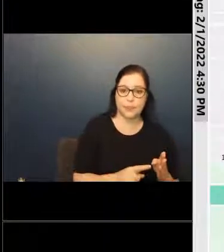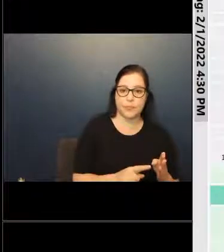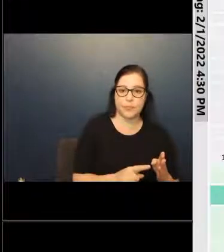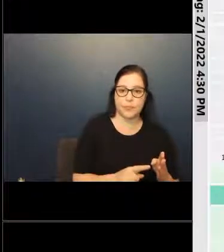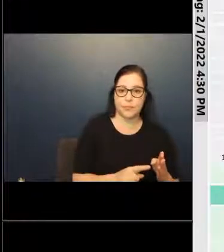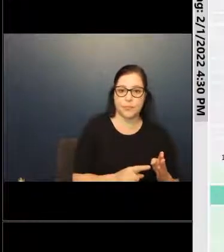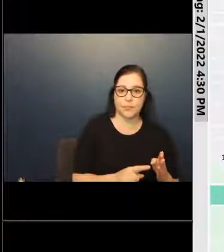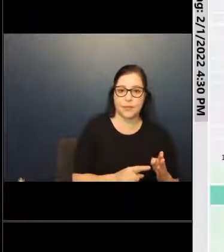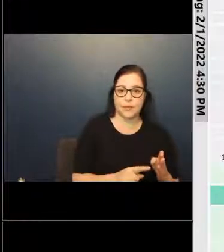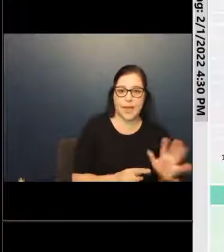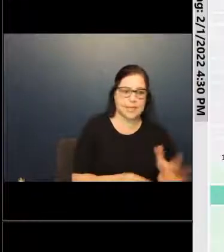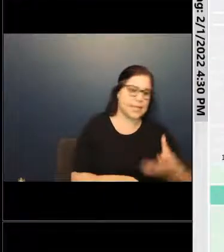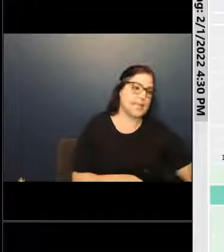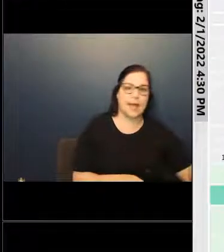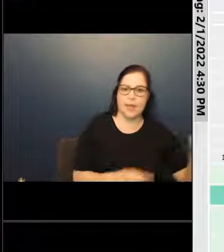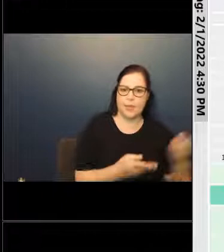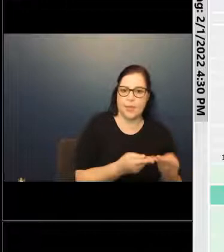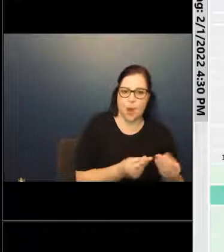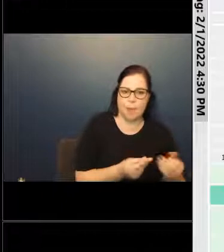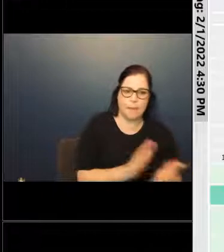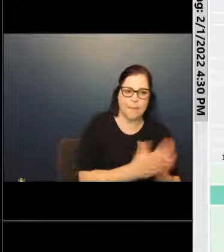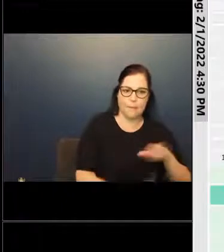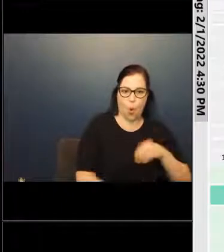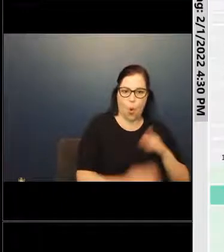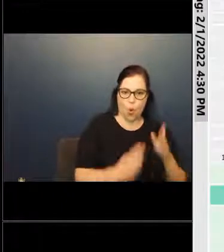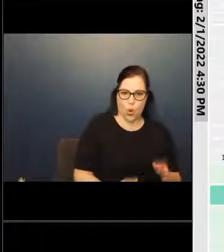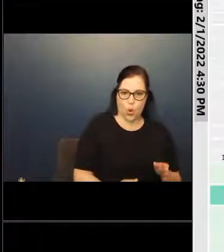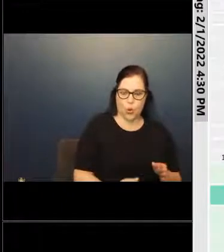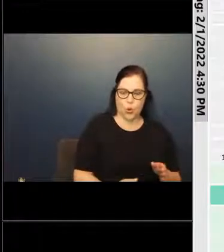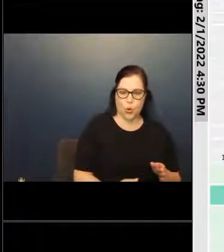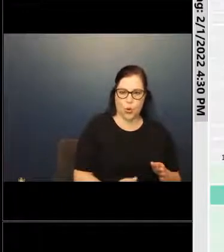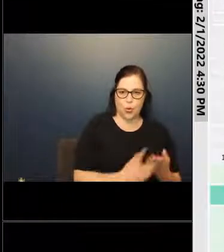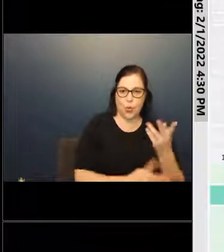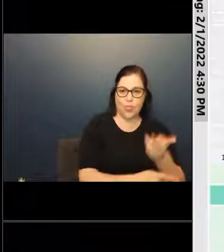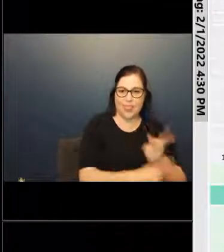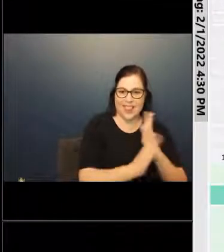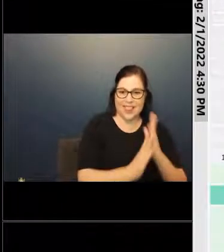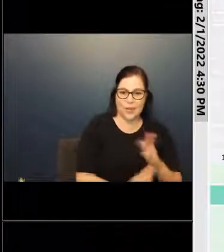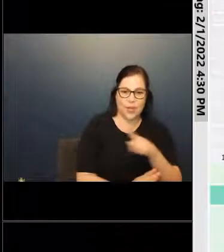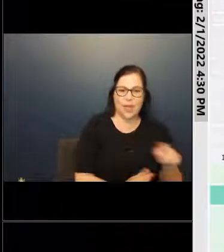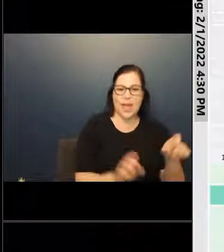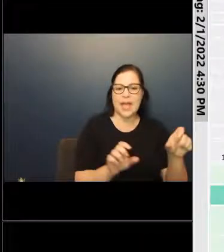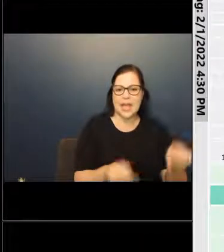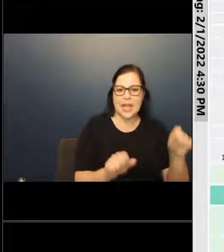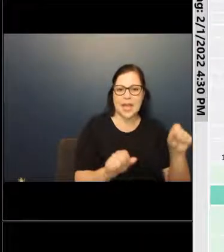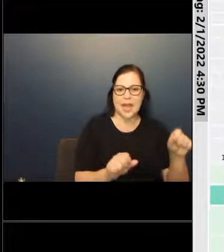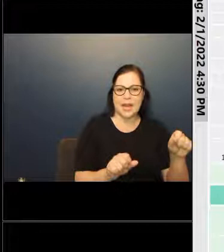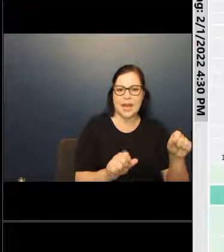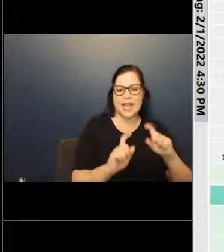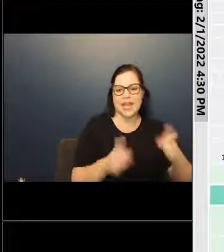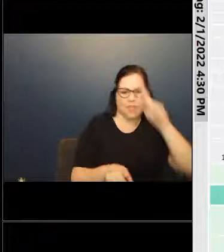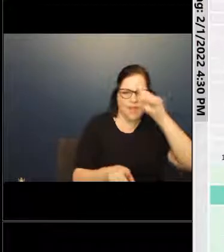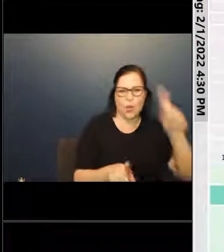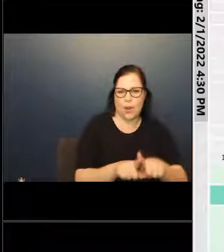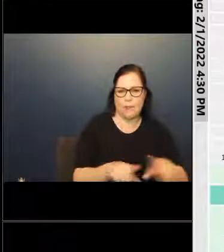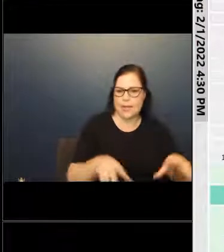property taken possession of or taken ownership of by the lender, then the lender will have the option to have this agreement assigned to them, at which point they would